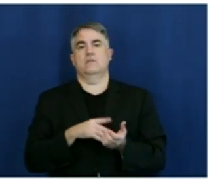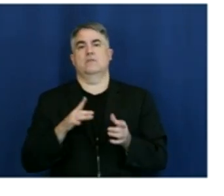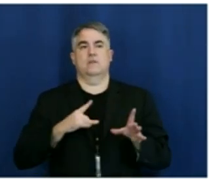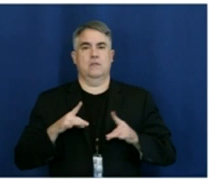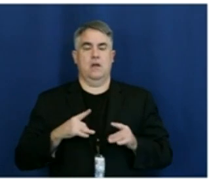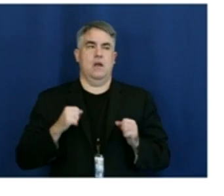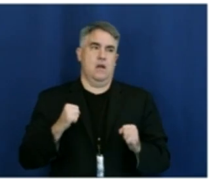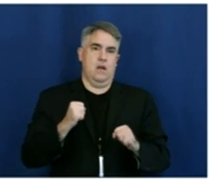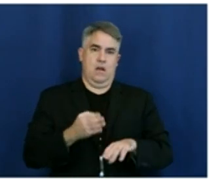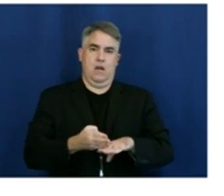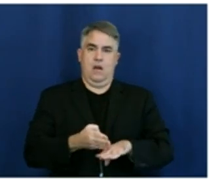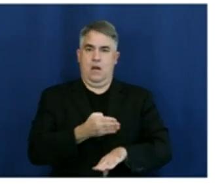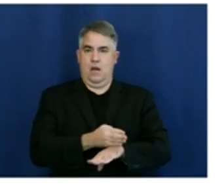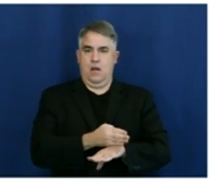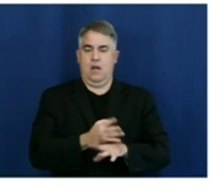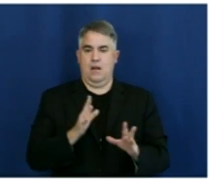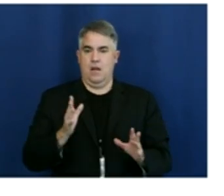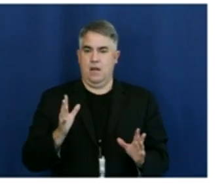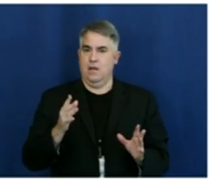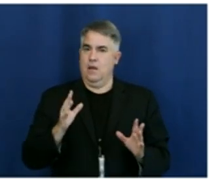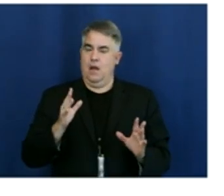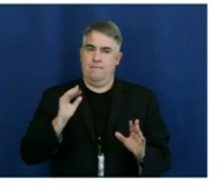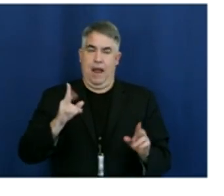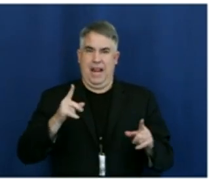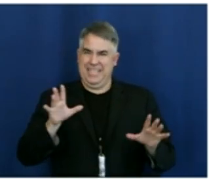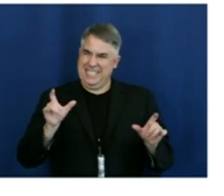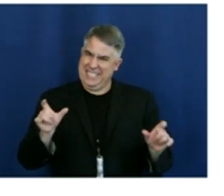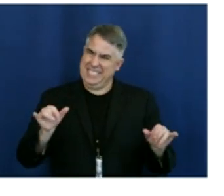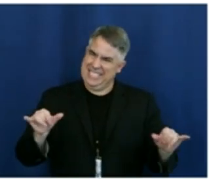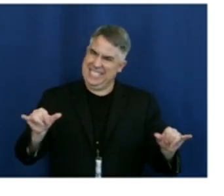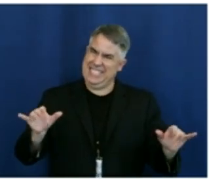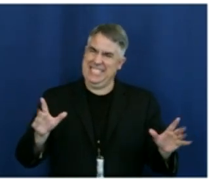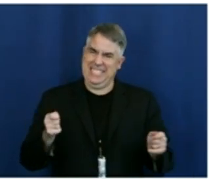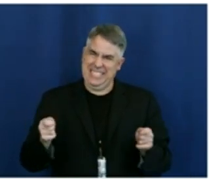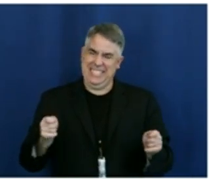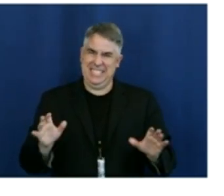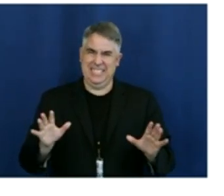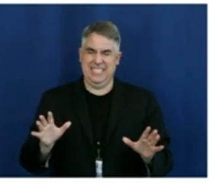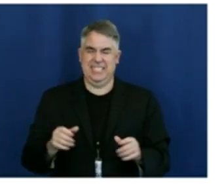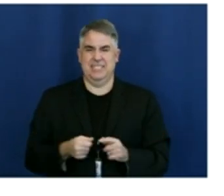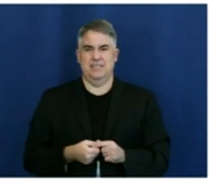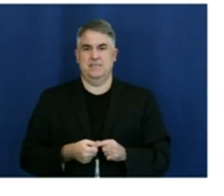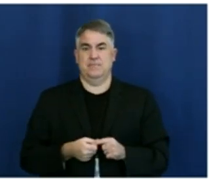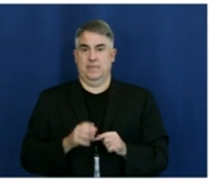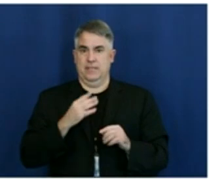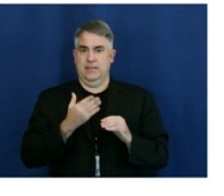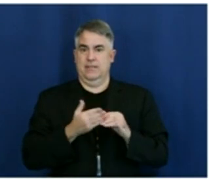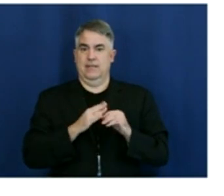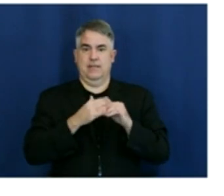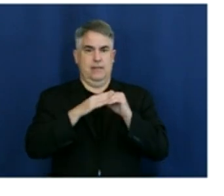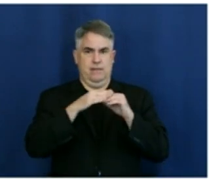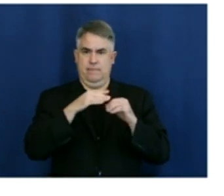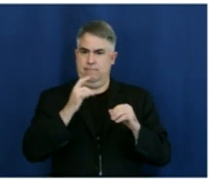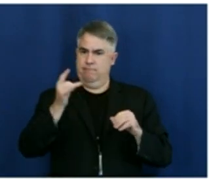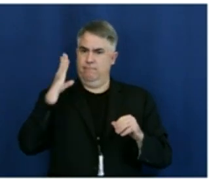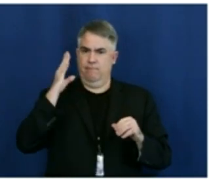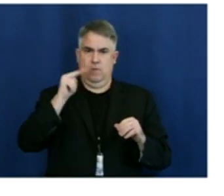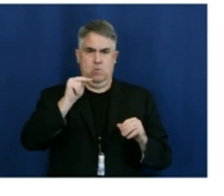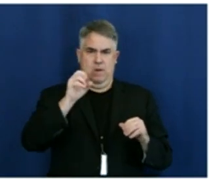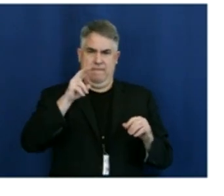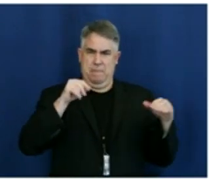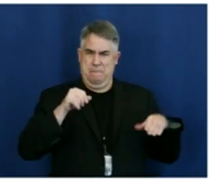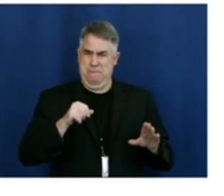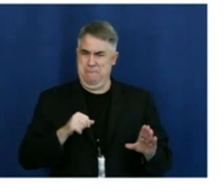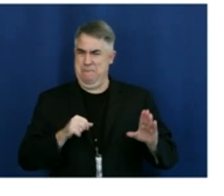And so we are encouraged by this trend. But again, we want to remind the public we have new more contagious strains that are out there.